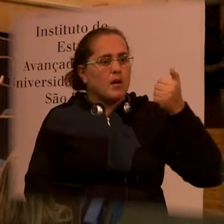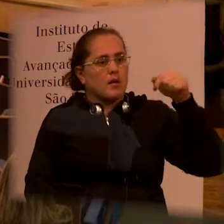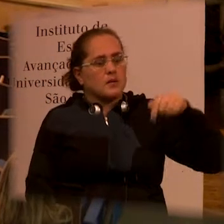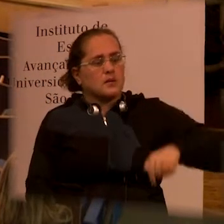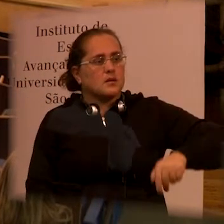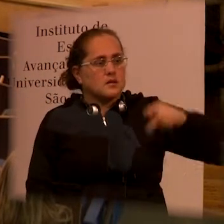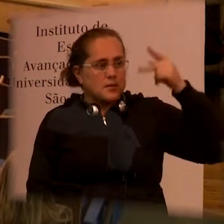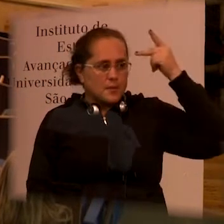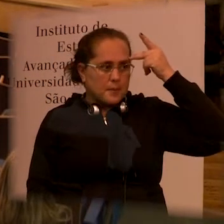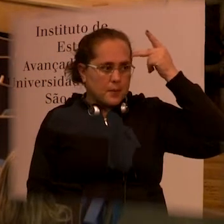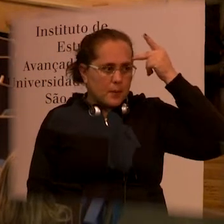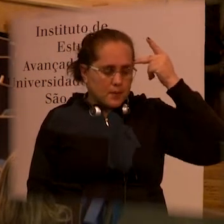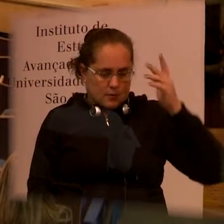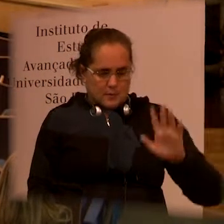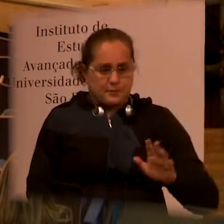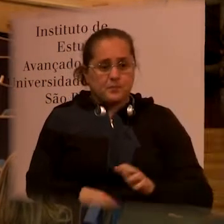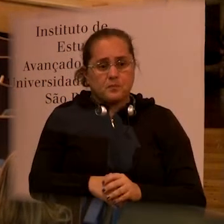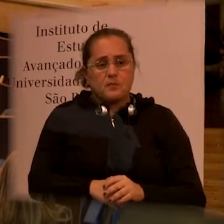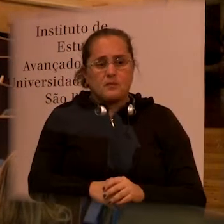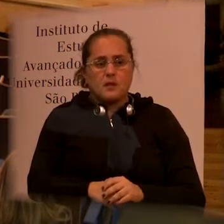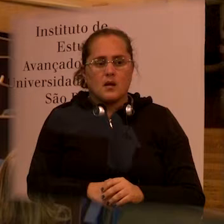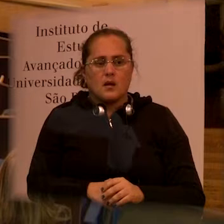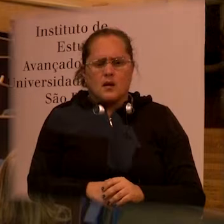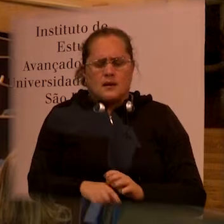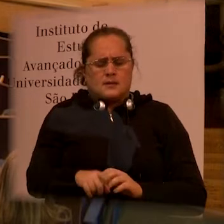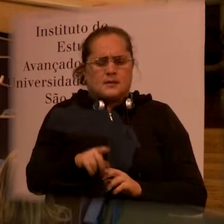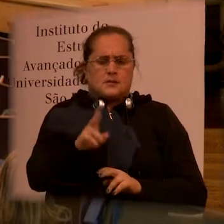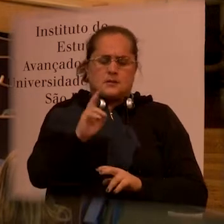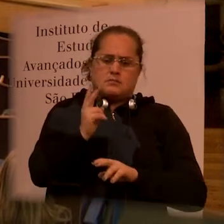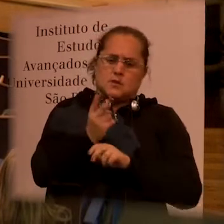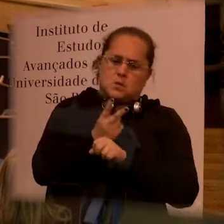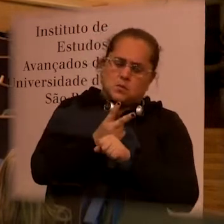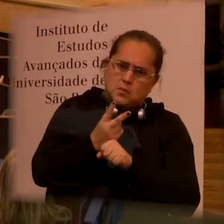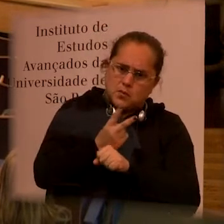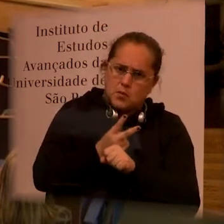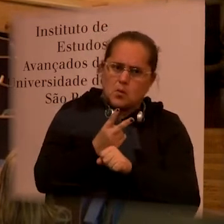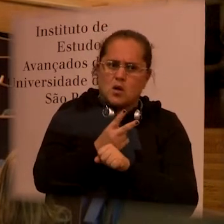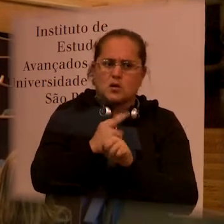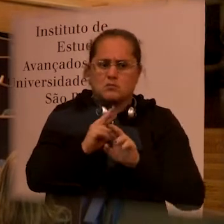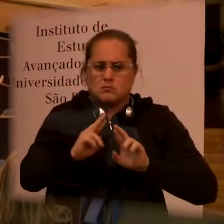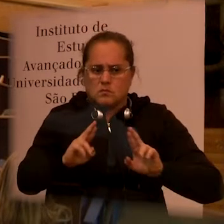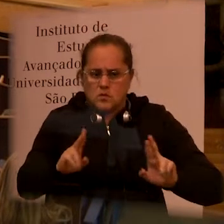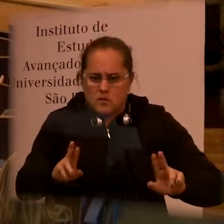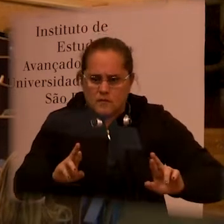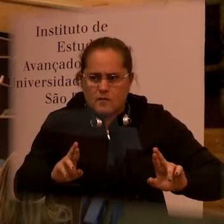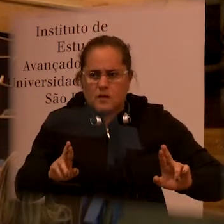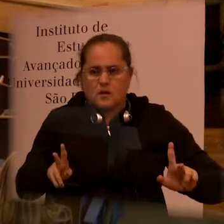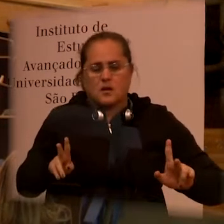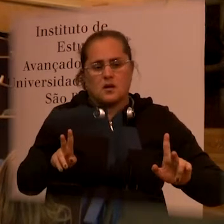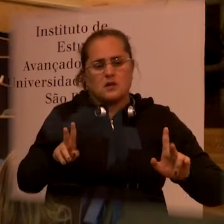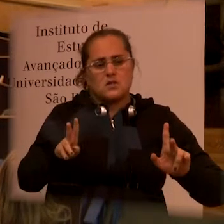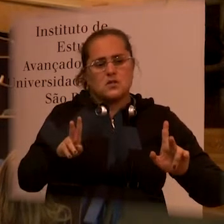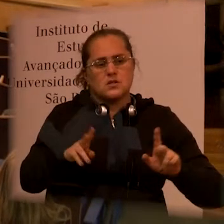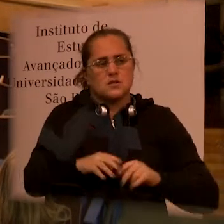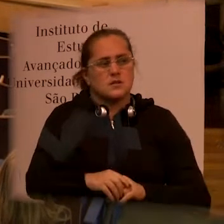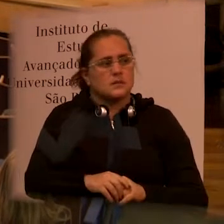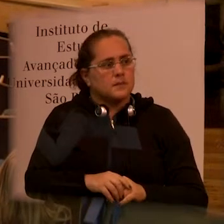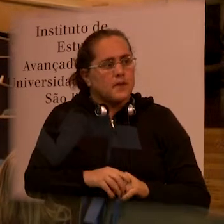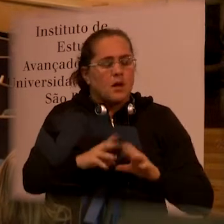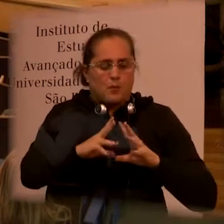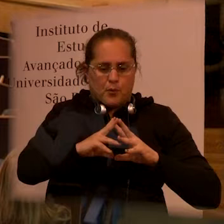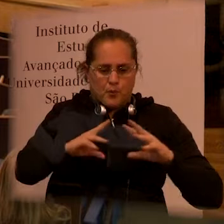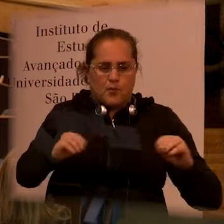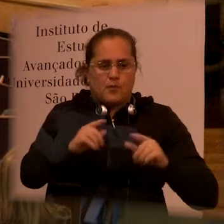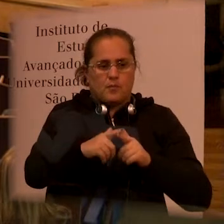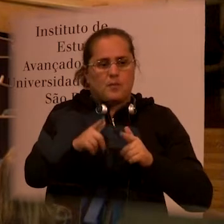a better life. And we are trying to find alternatives, and